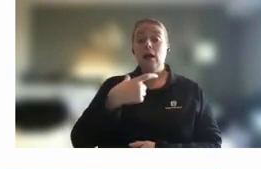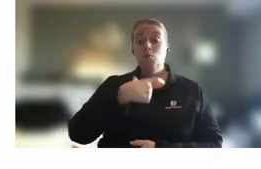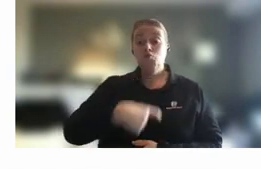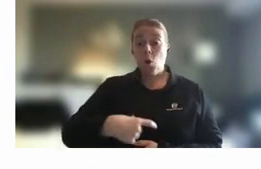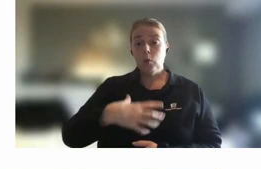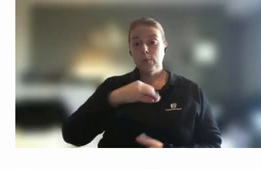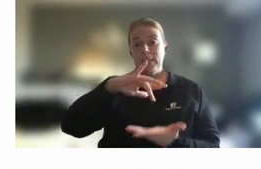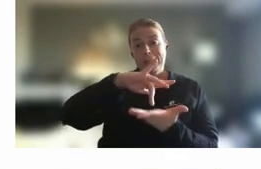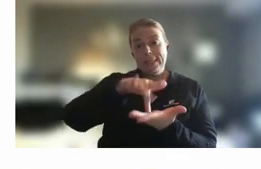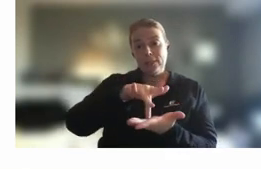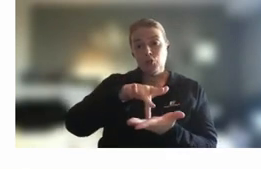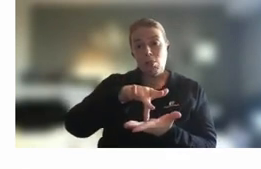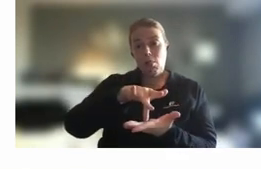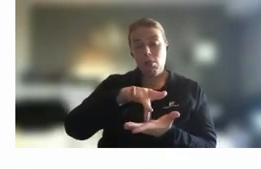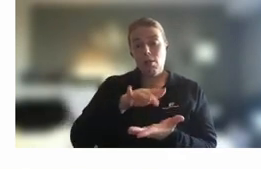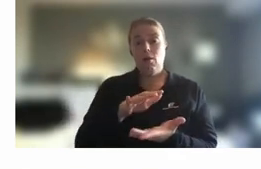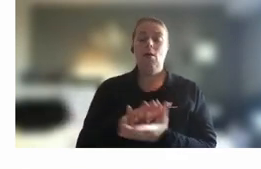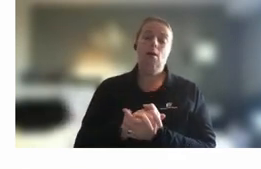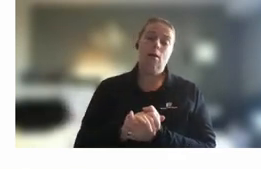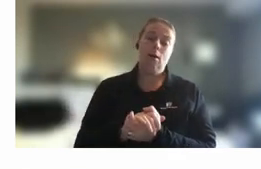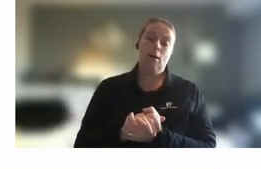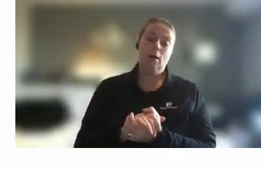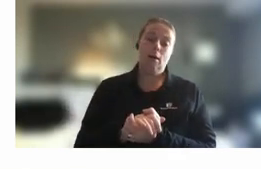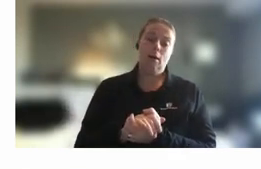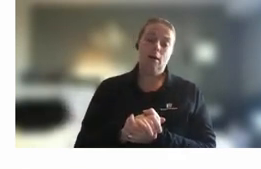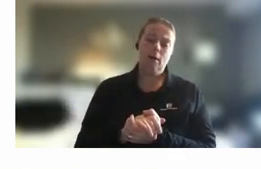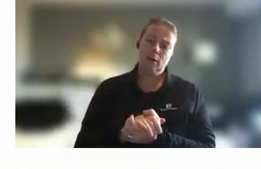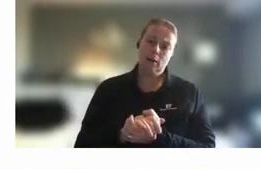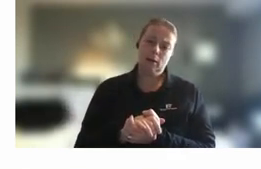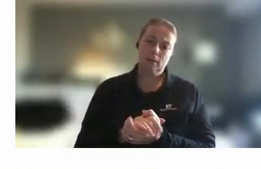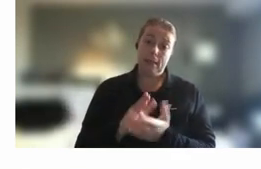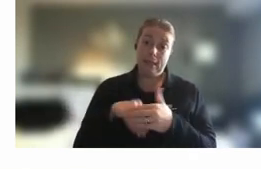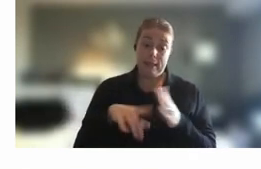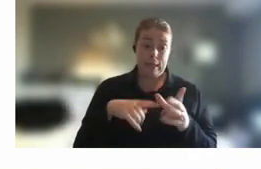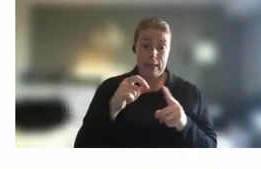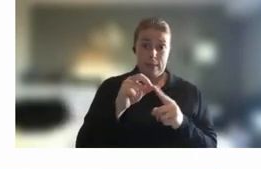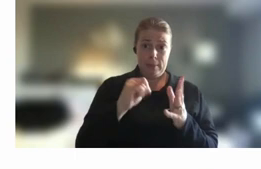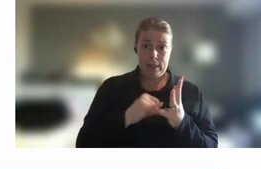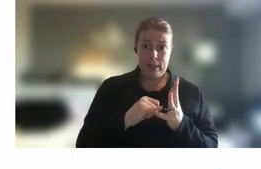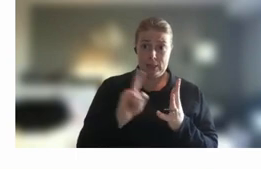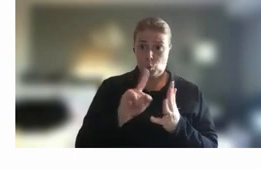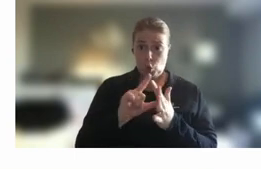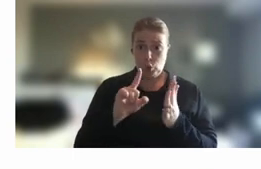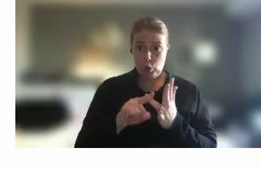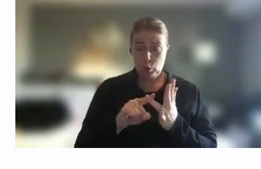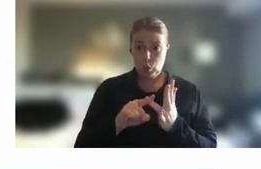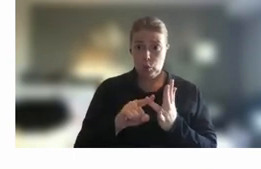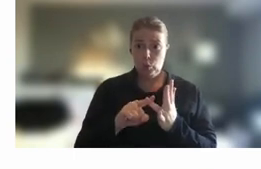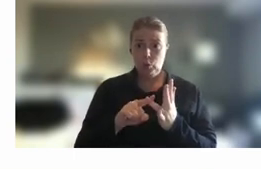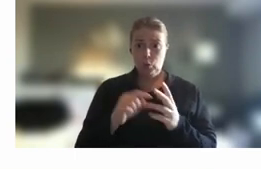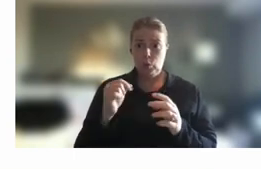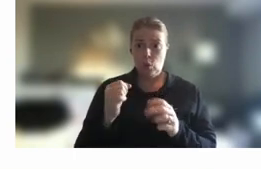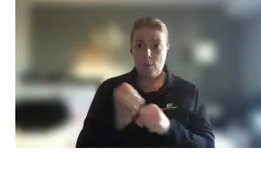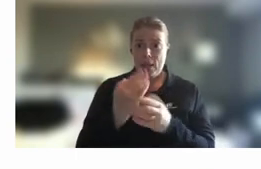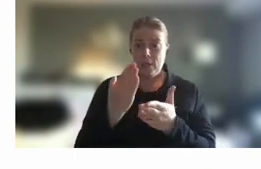but what is being done across the APS to capitalise on regional talent outside of